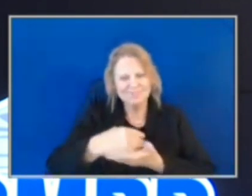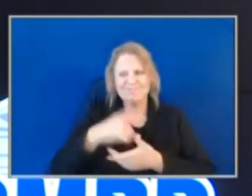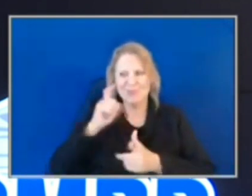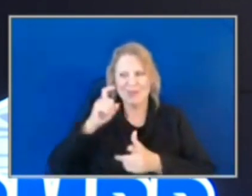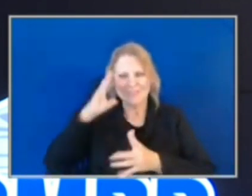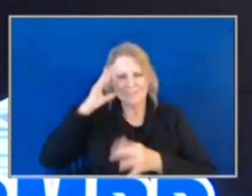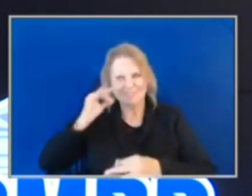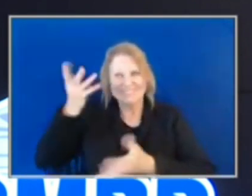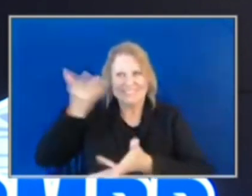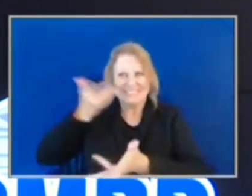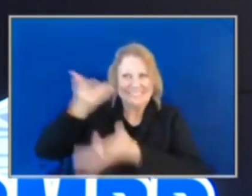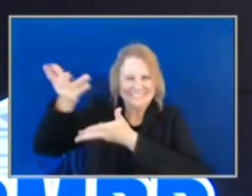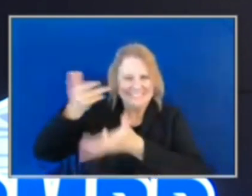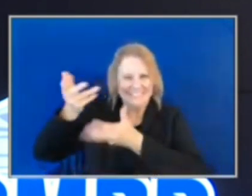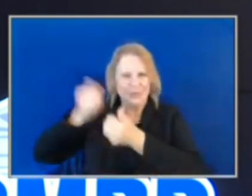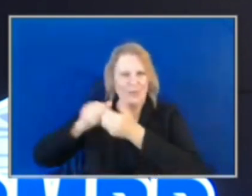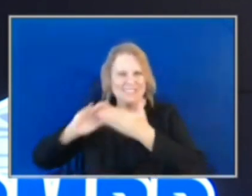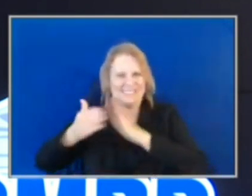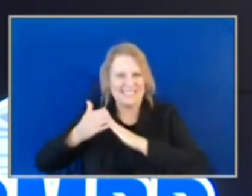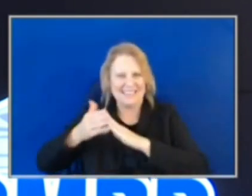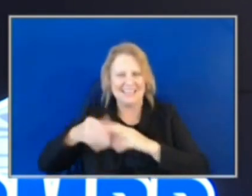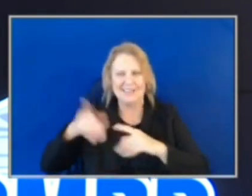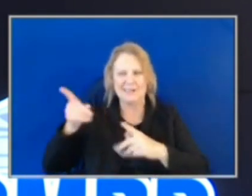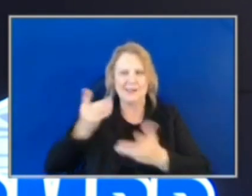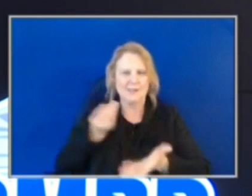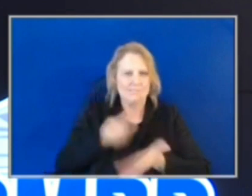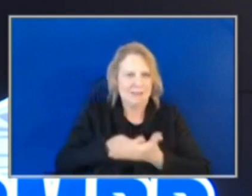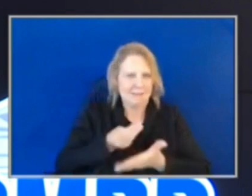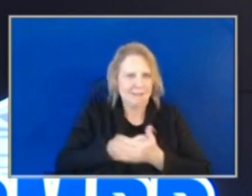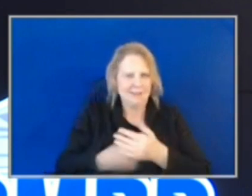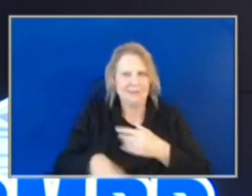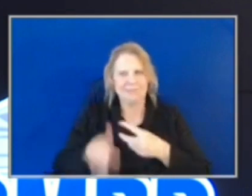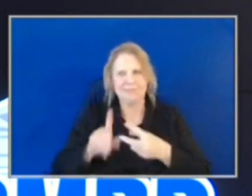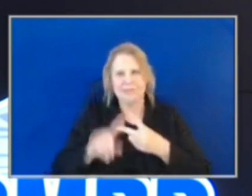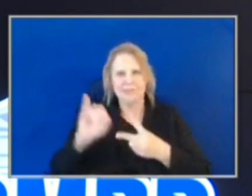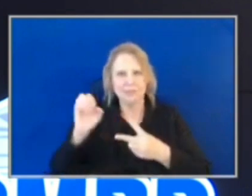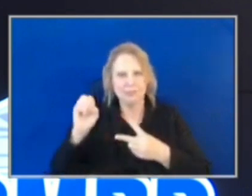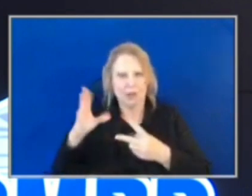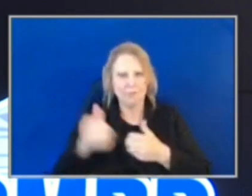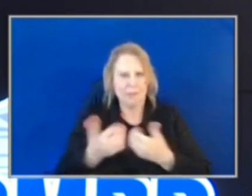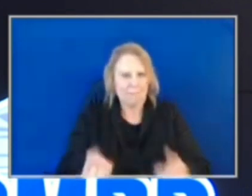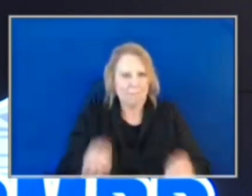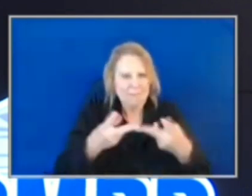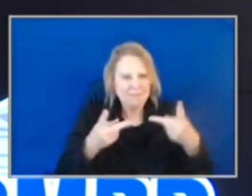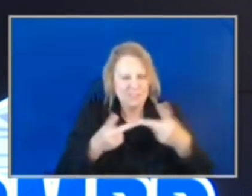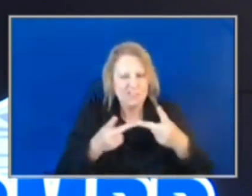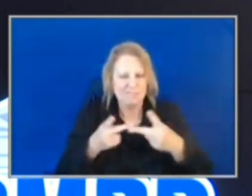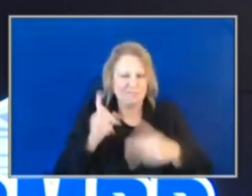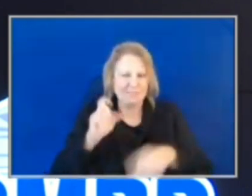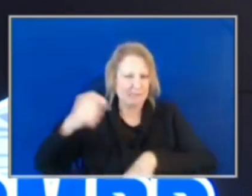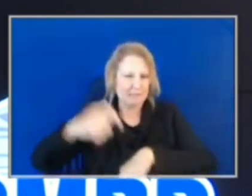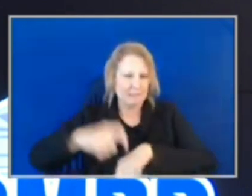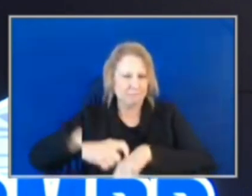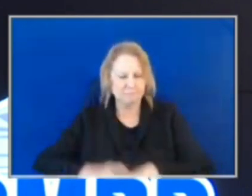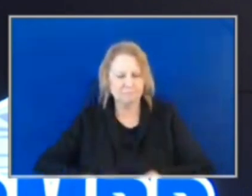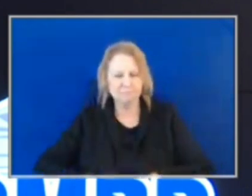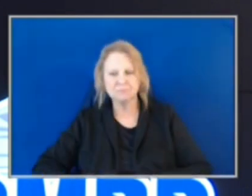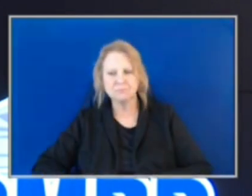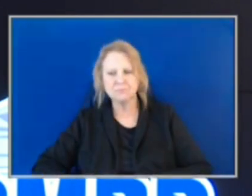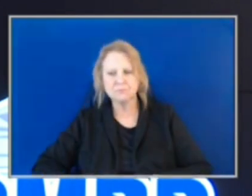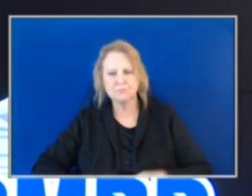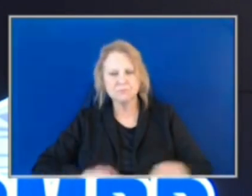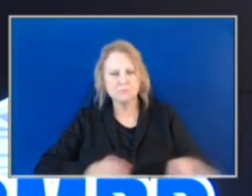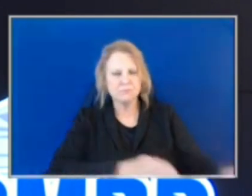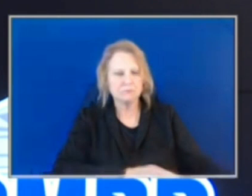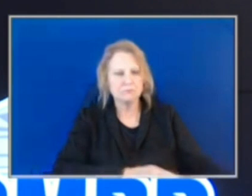and all of that. So all of that takes time. The impact, I know you talked about it before here, but truly, I mean, what